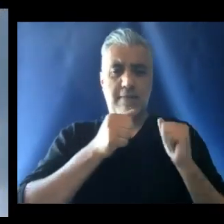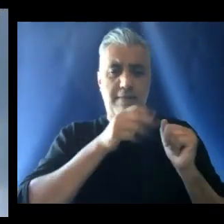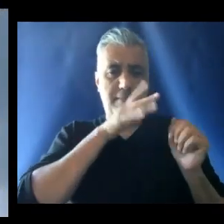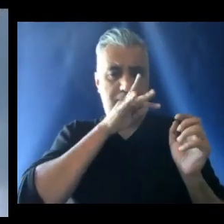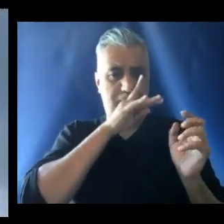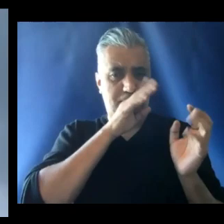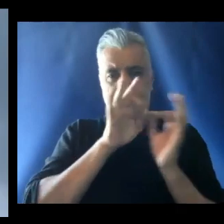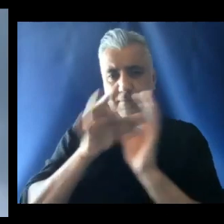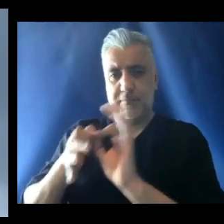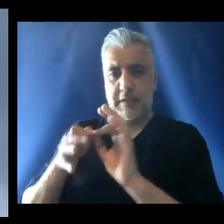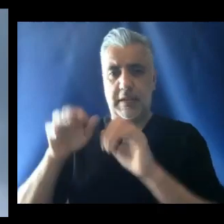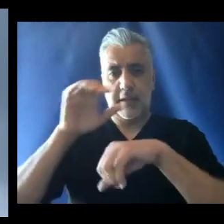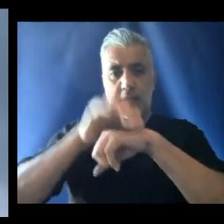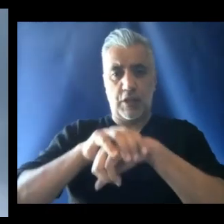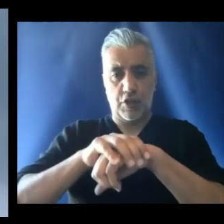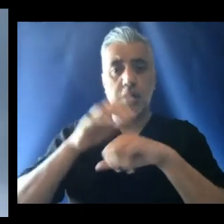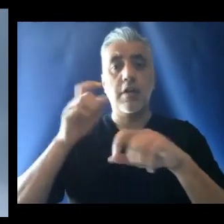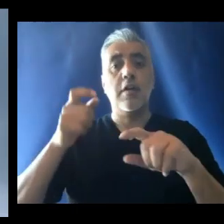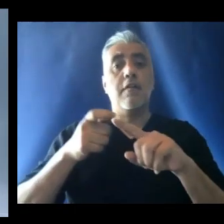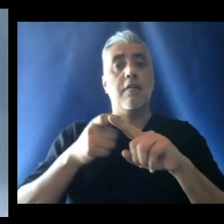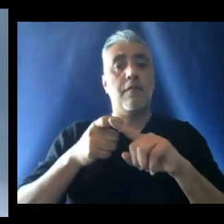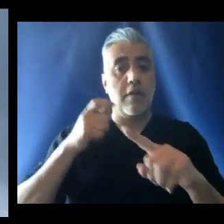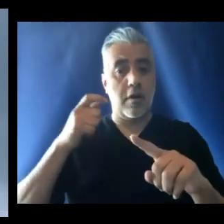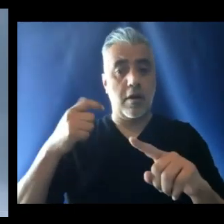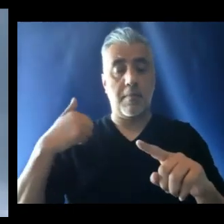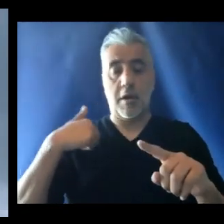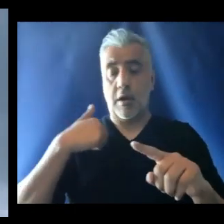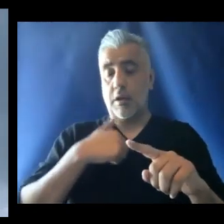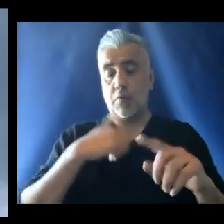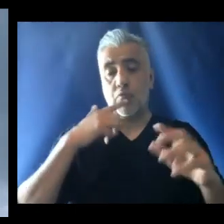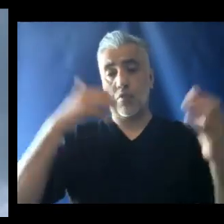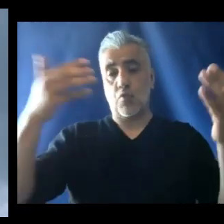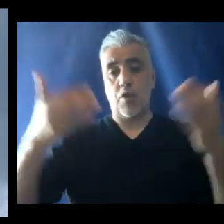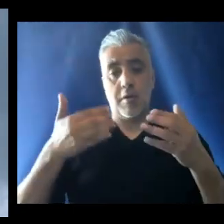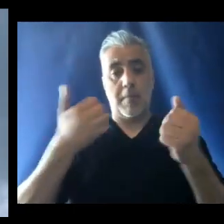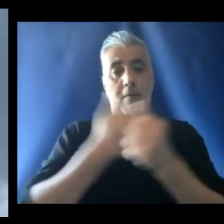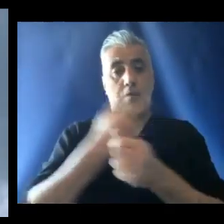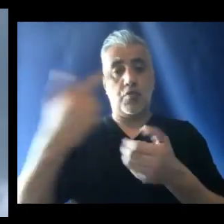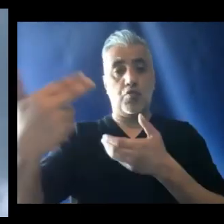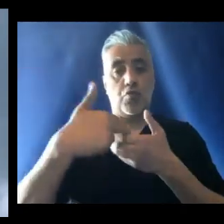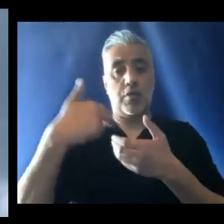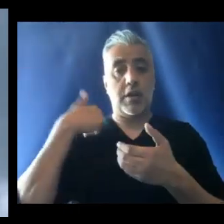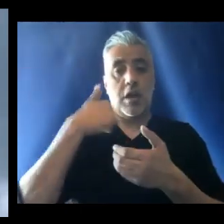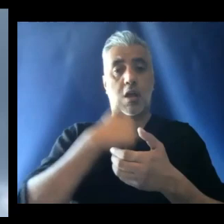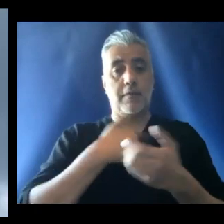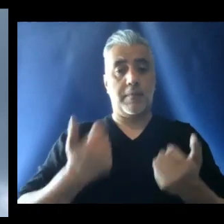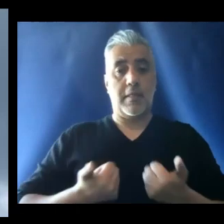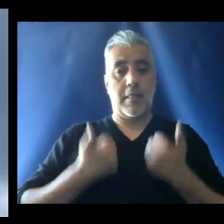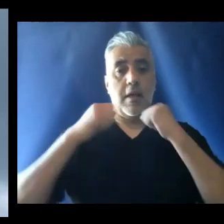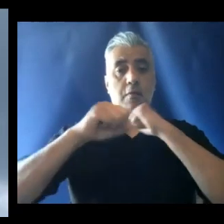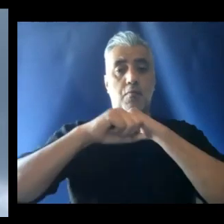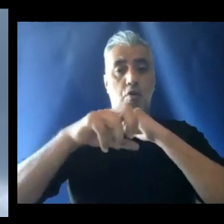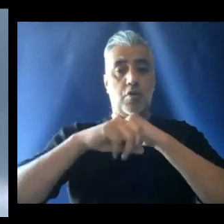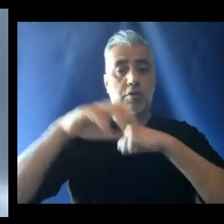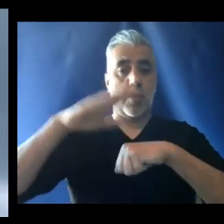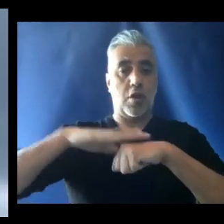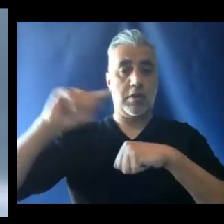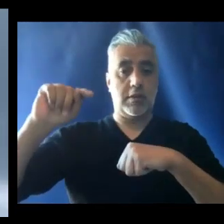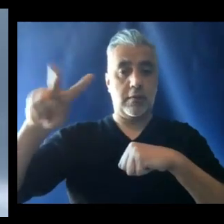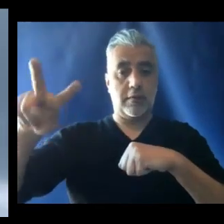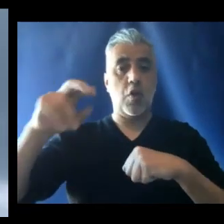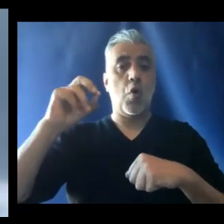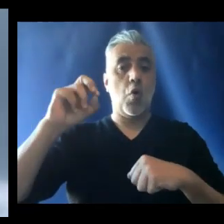Angelos in English. On behalf of Vatican Media, would like to welcome all of you joining us for this live broadcast on television